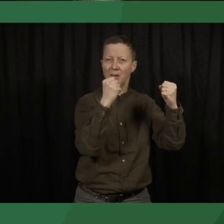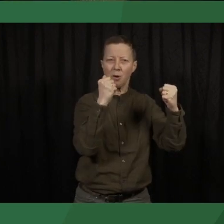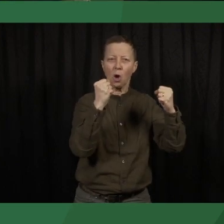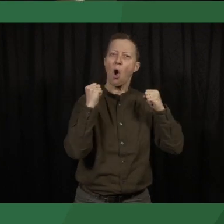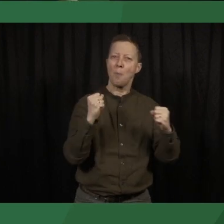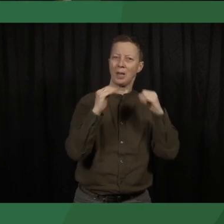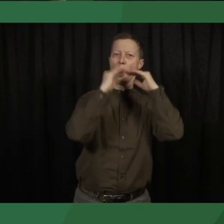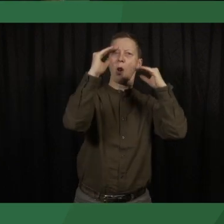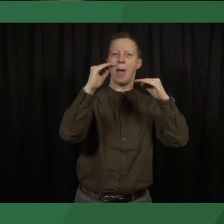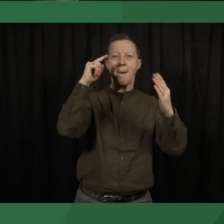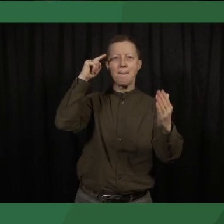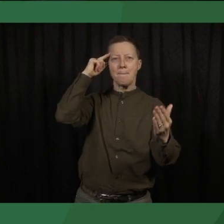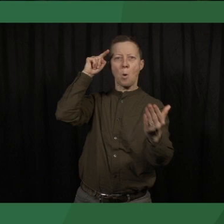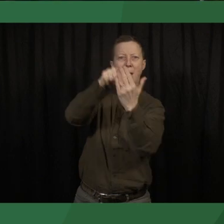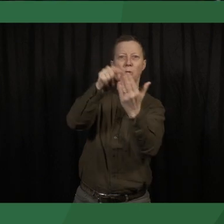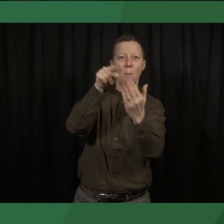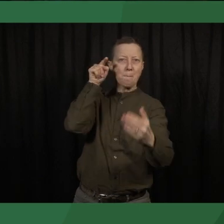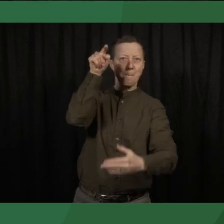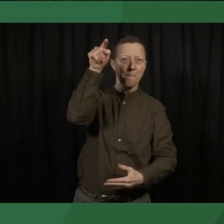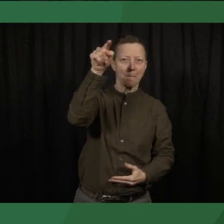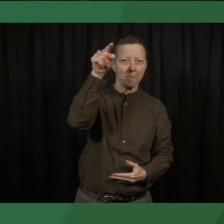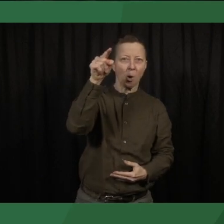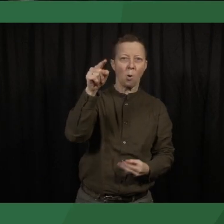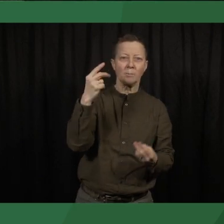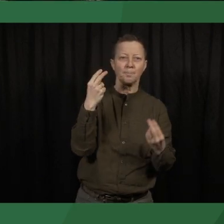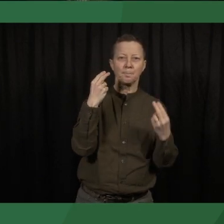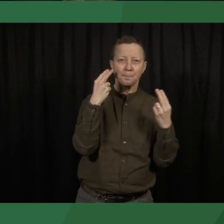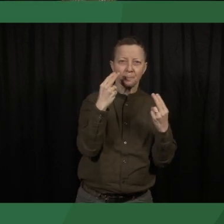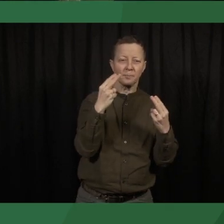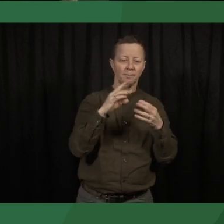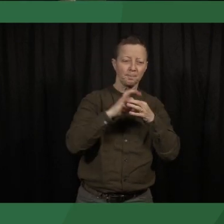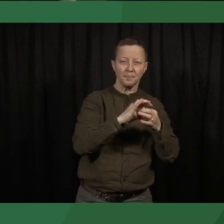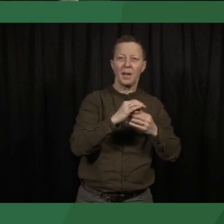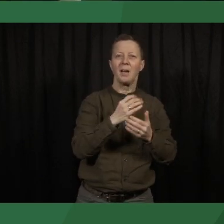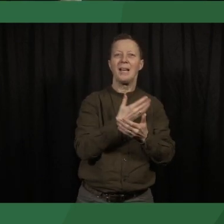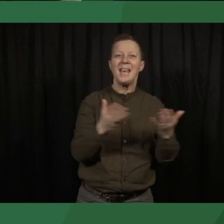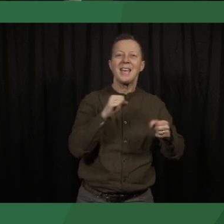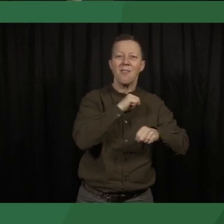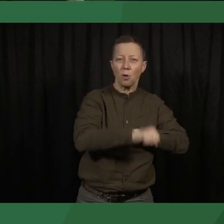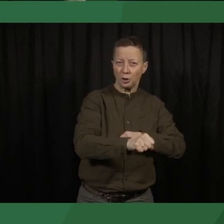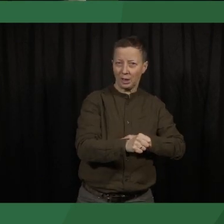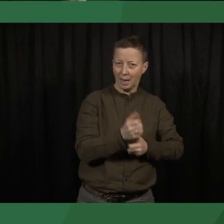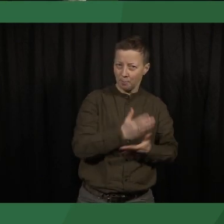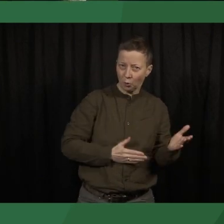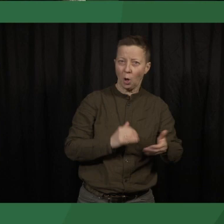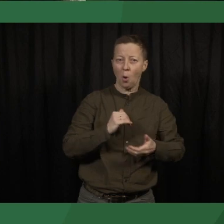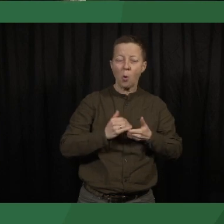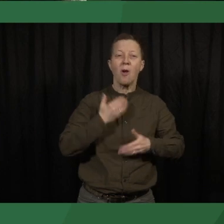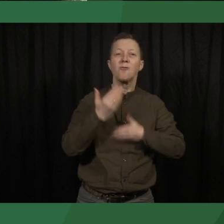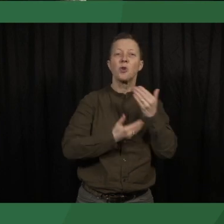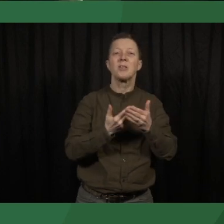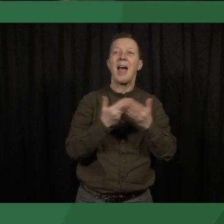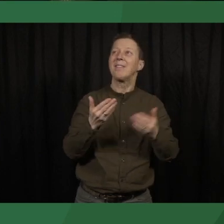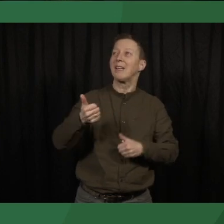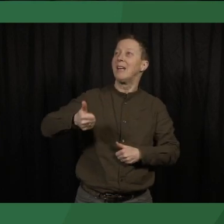momentum, adhering to their nonviolent discipline, and continuing even after the fall of the regime.